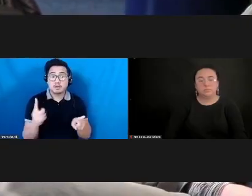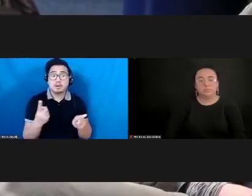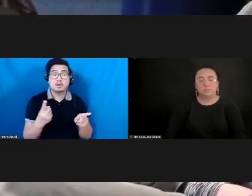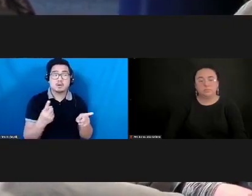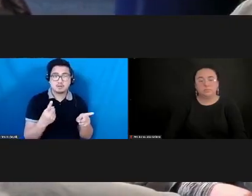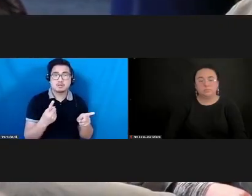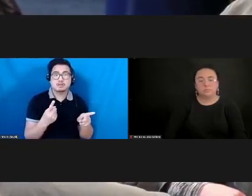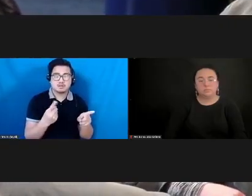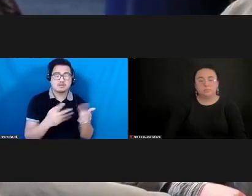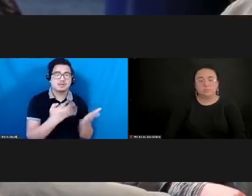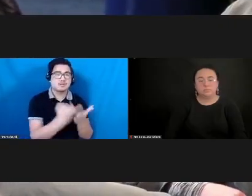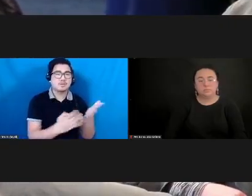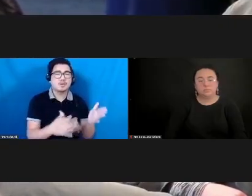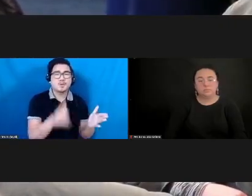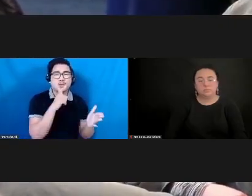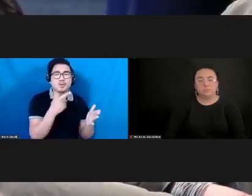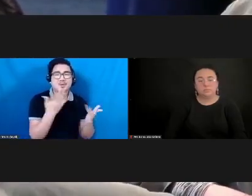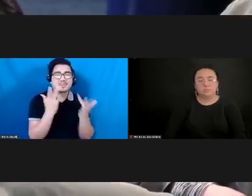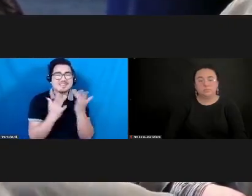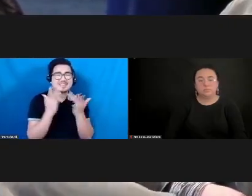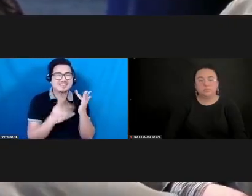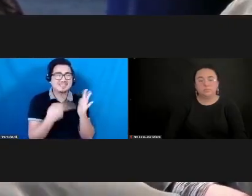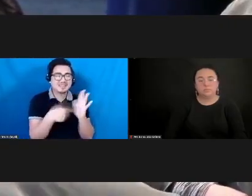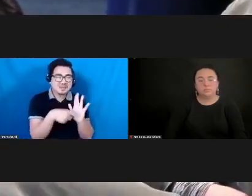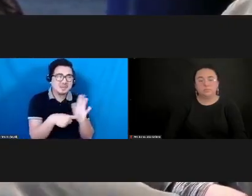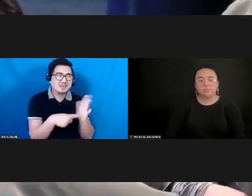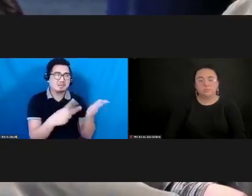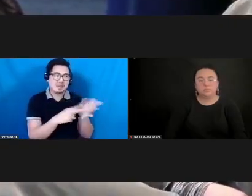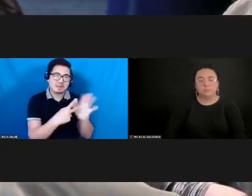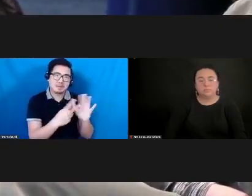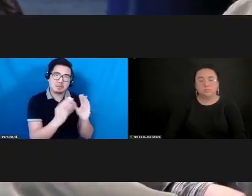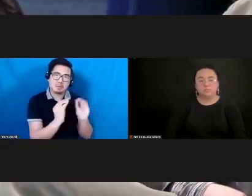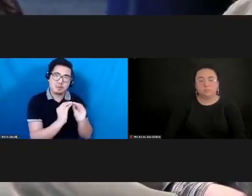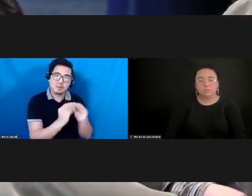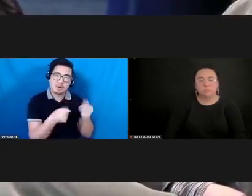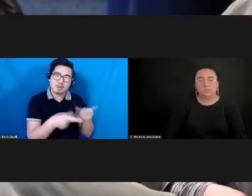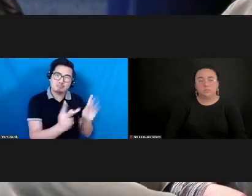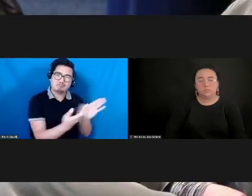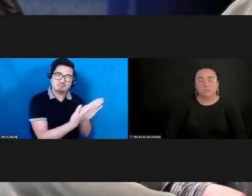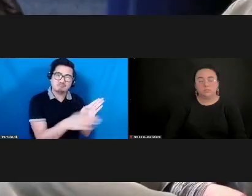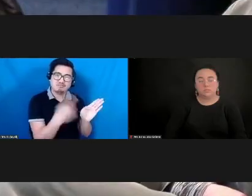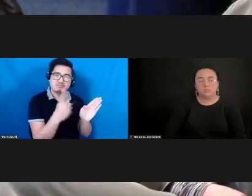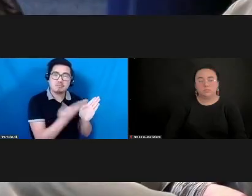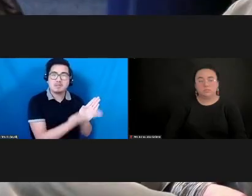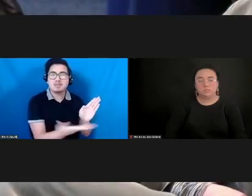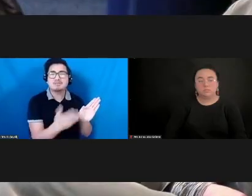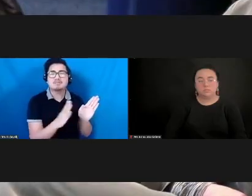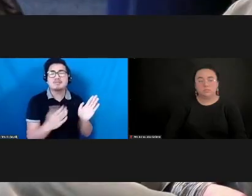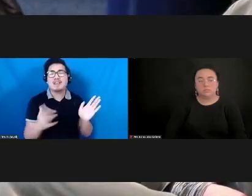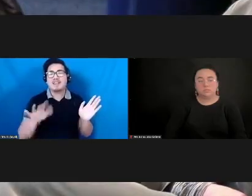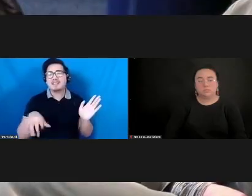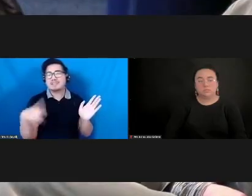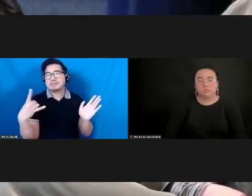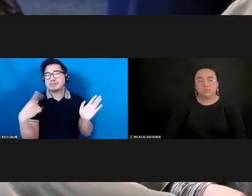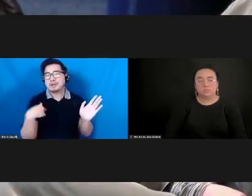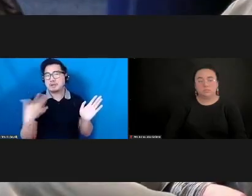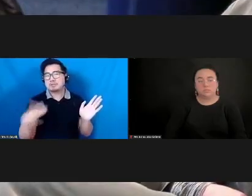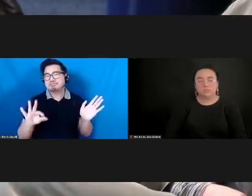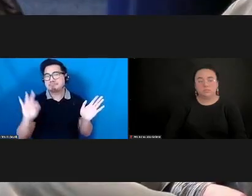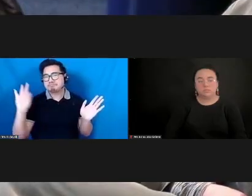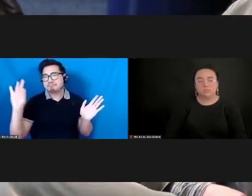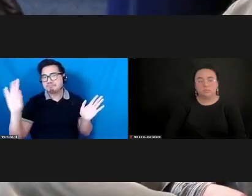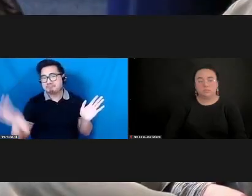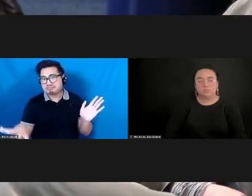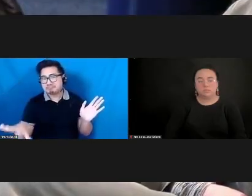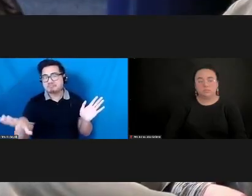that's also kind of reducing. So that is a stress and a strain I just want to kind of put on the table as we're thinking